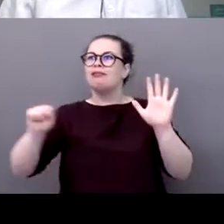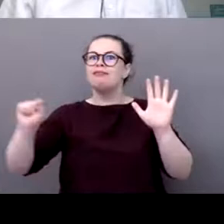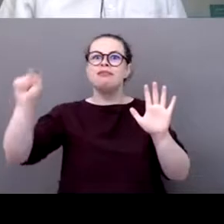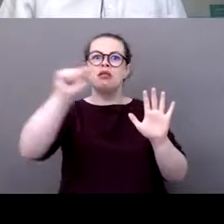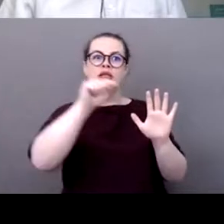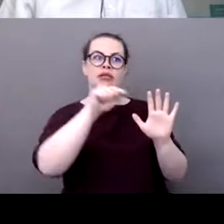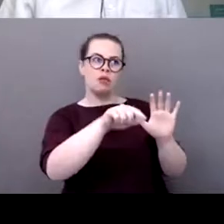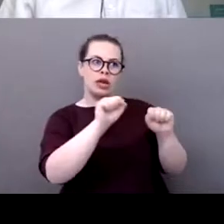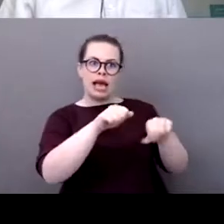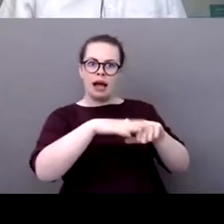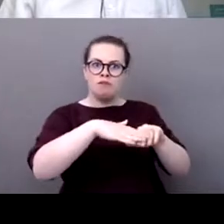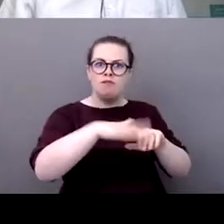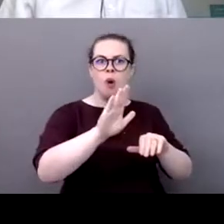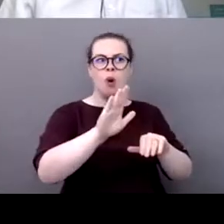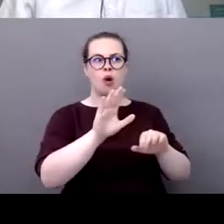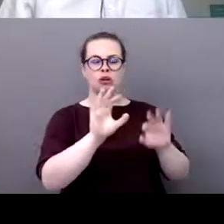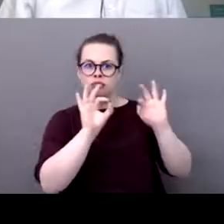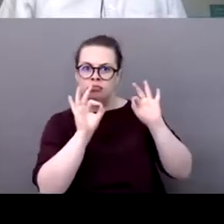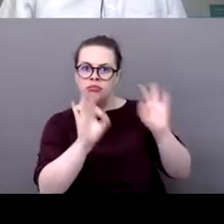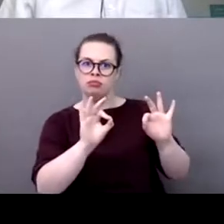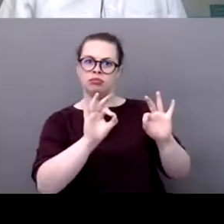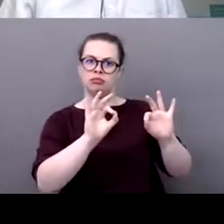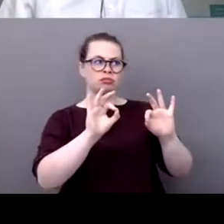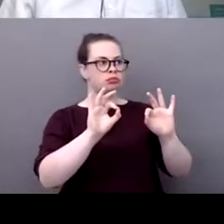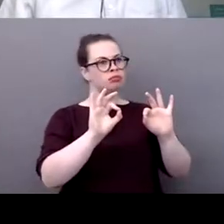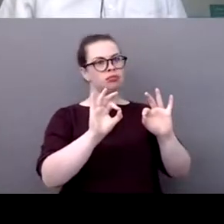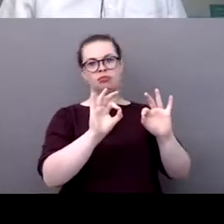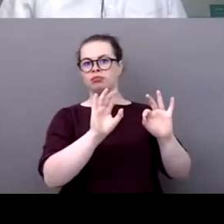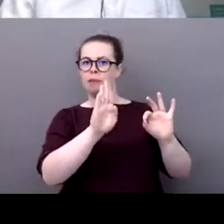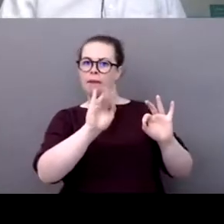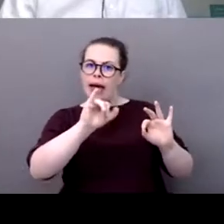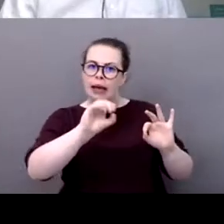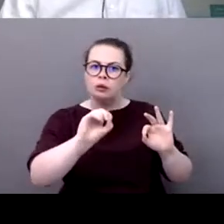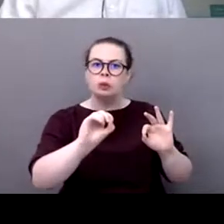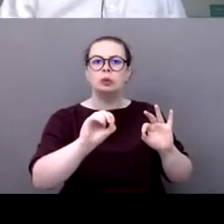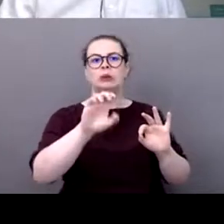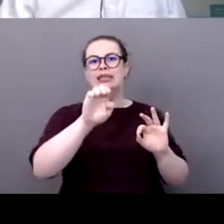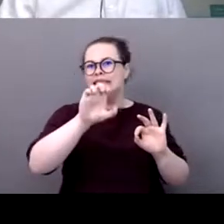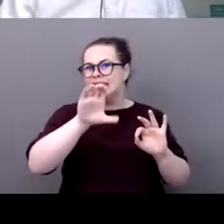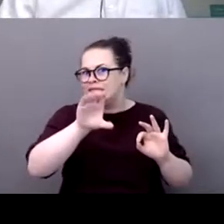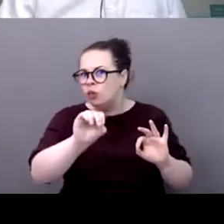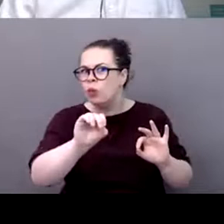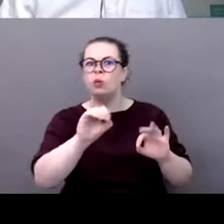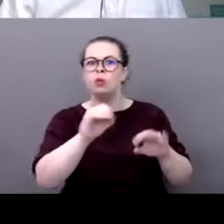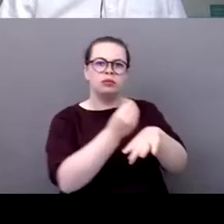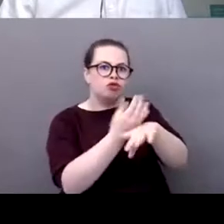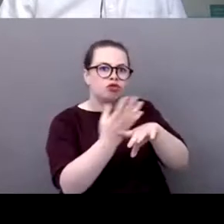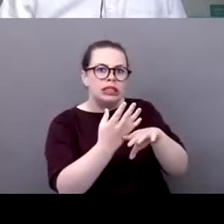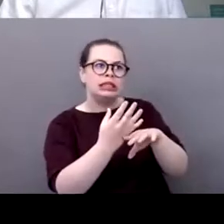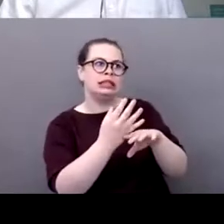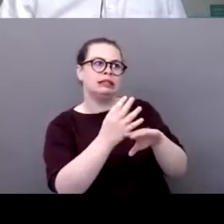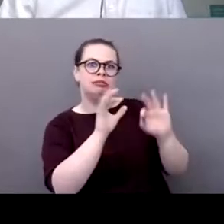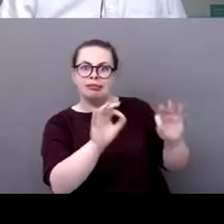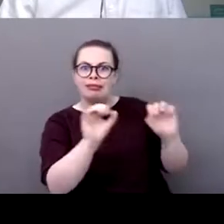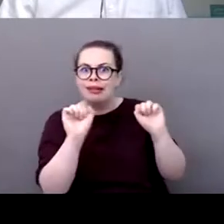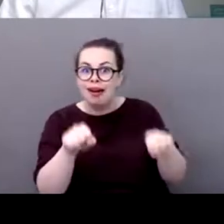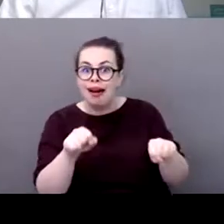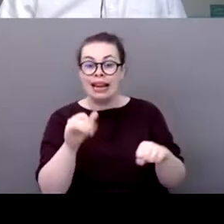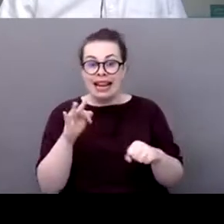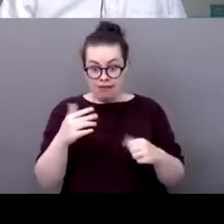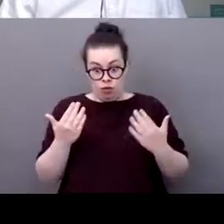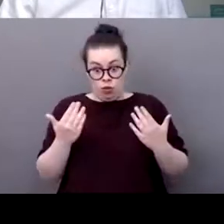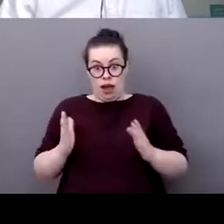maximize even you know even more if this is done early on with the planning you know really already in the planning phase